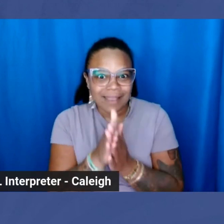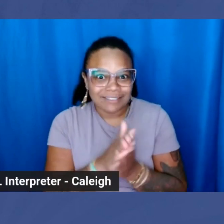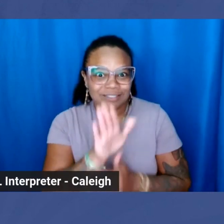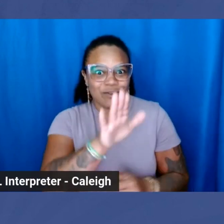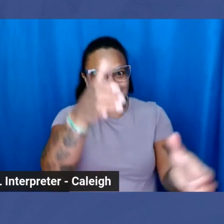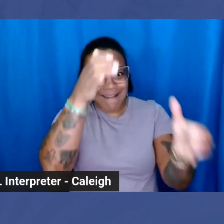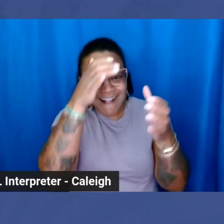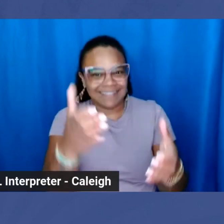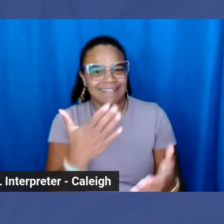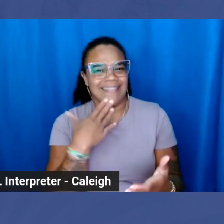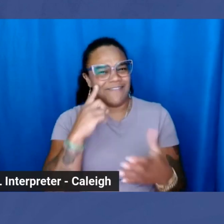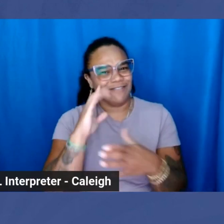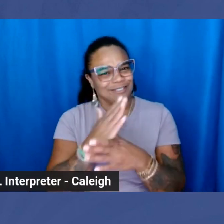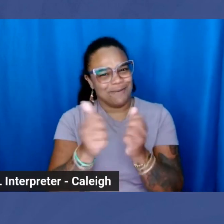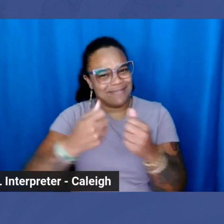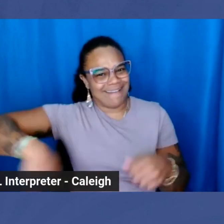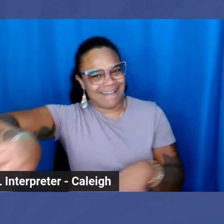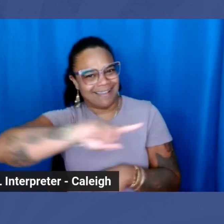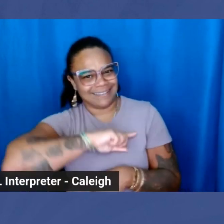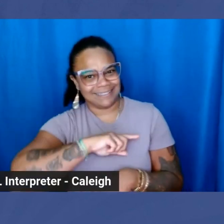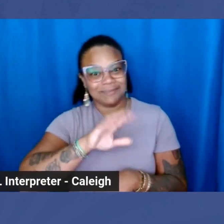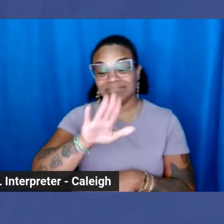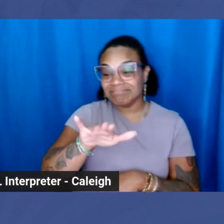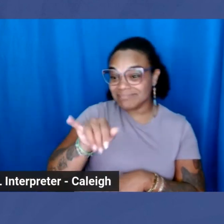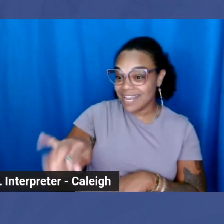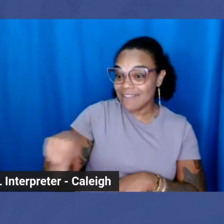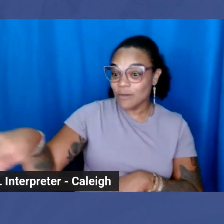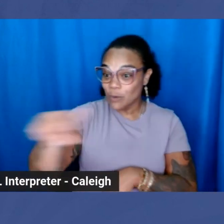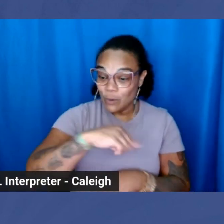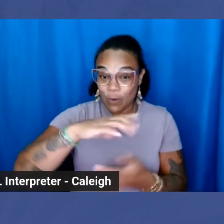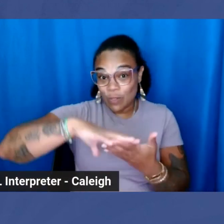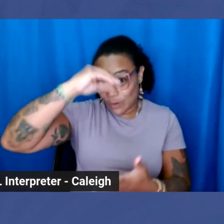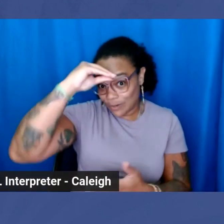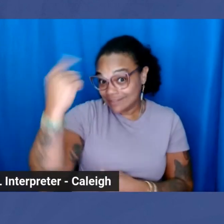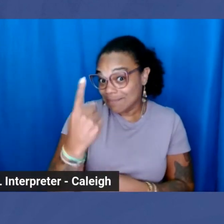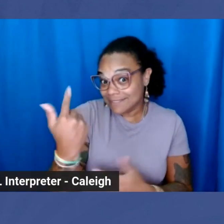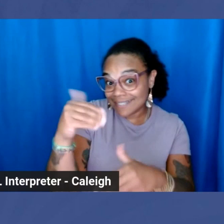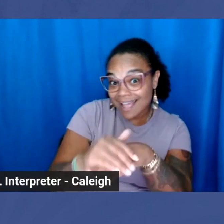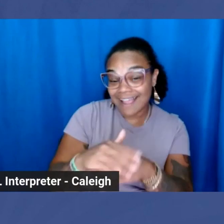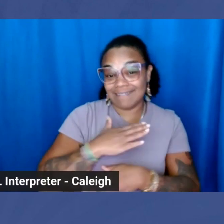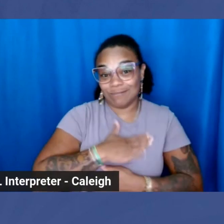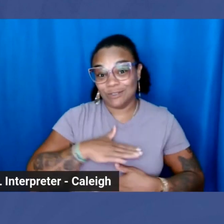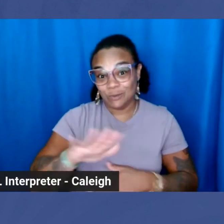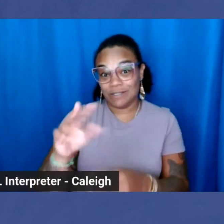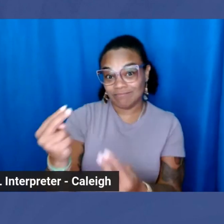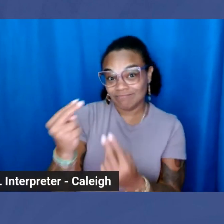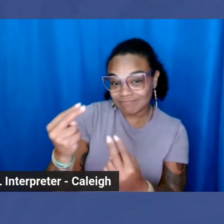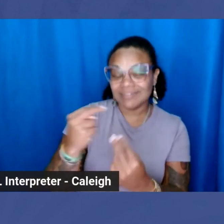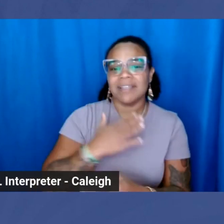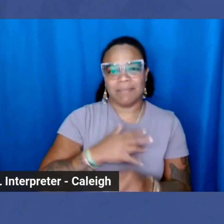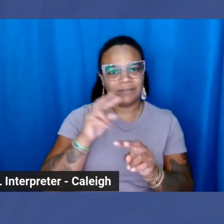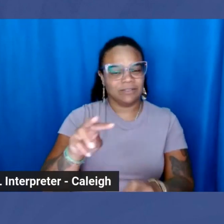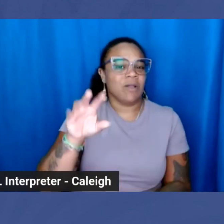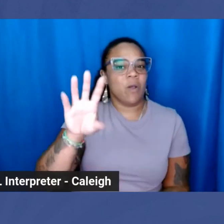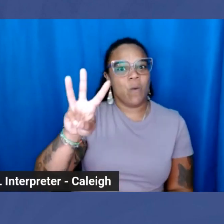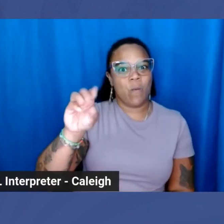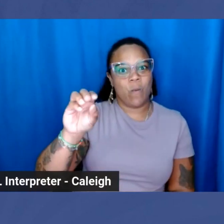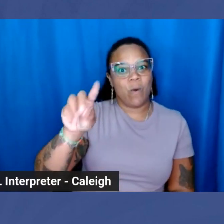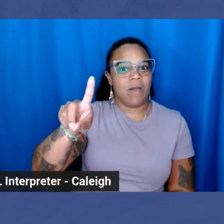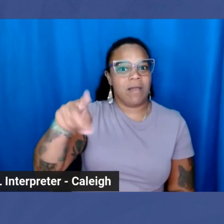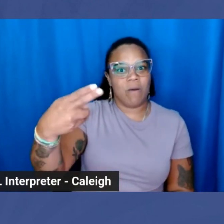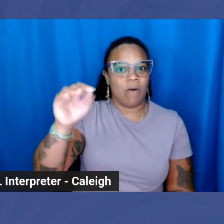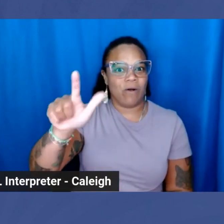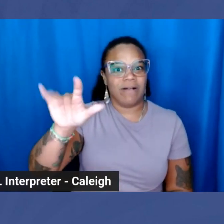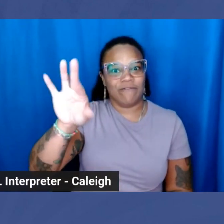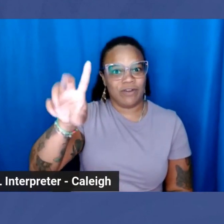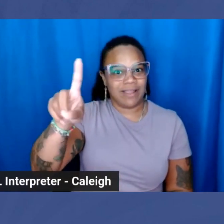Folks, if you learned something, if you enjoyed your time here tonight, please head over to woodhullfoundation.org backslash donate and make a